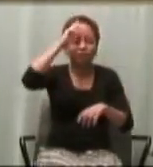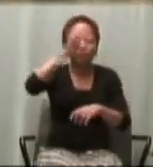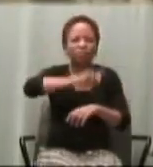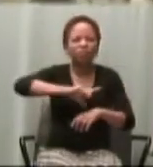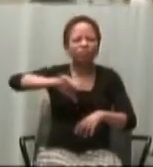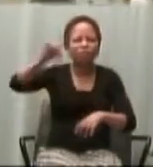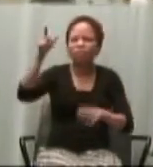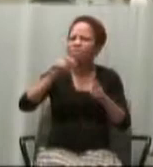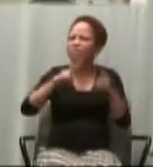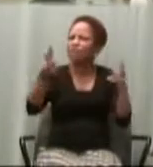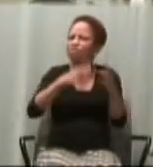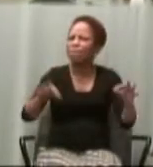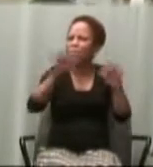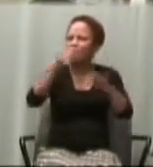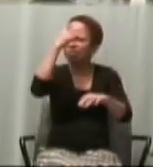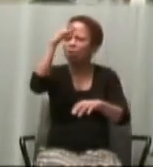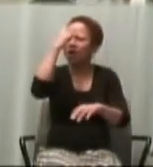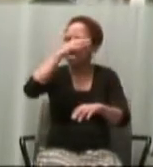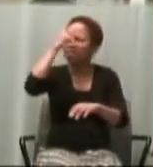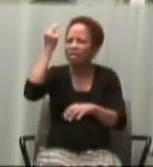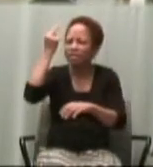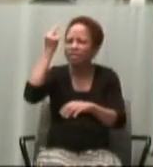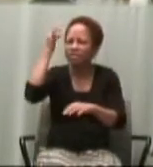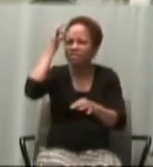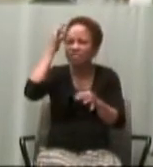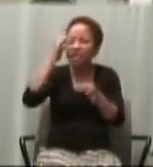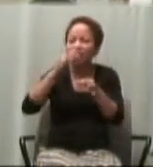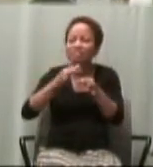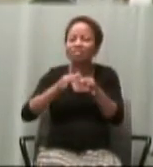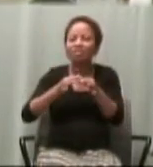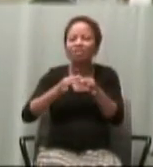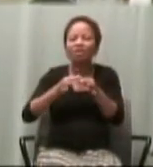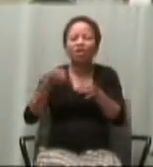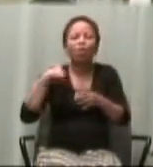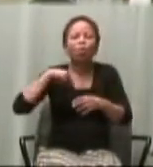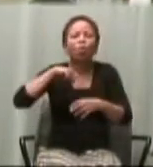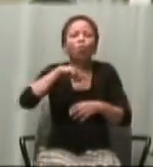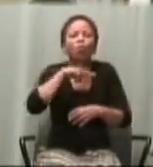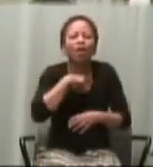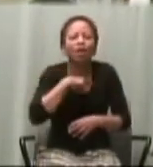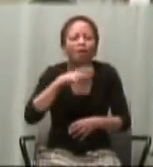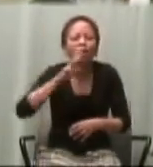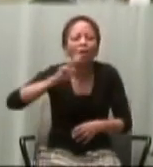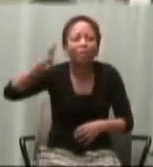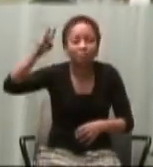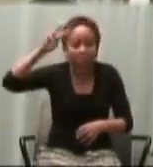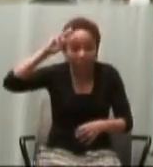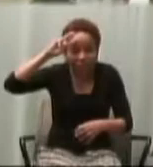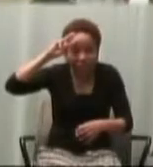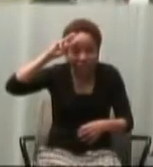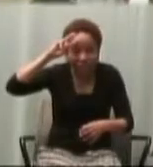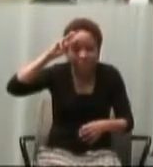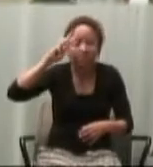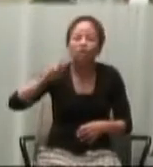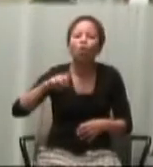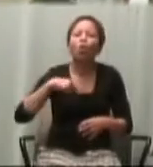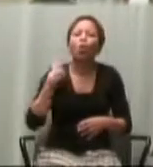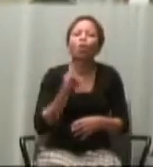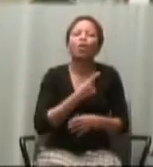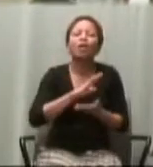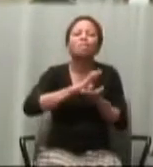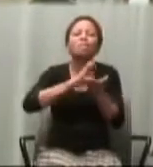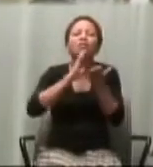It says that in this act, we of baptism, we become